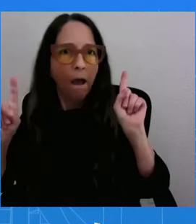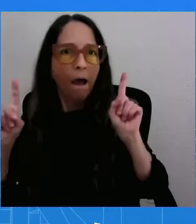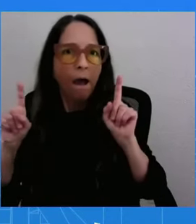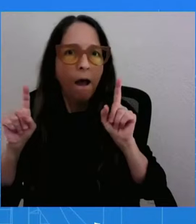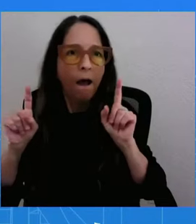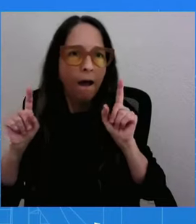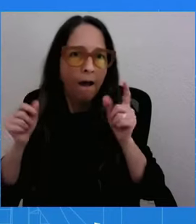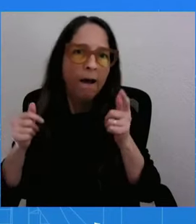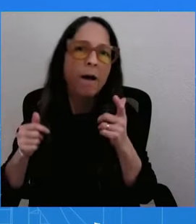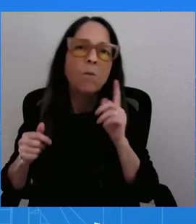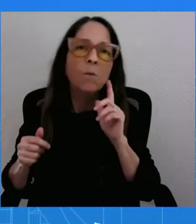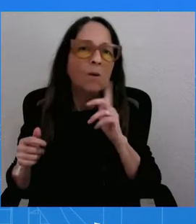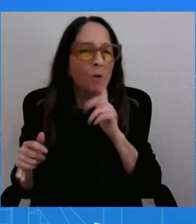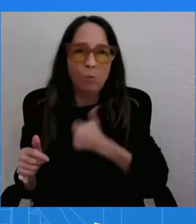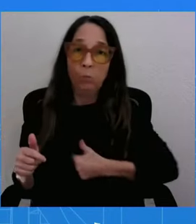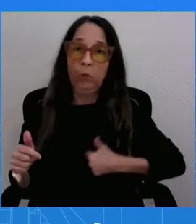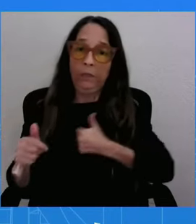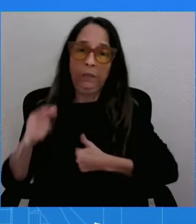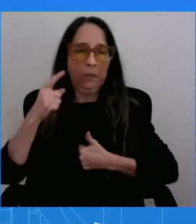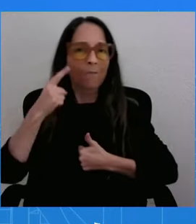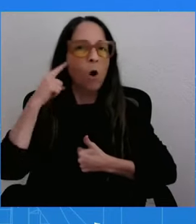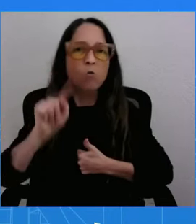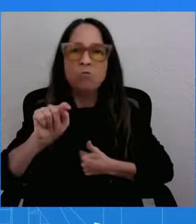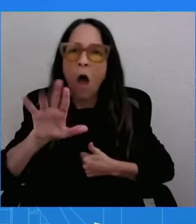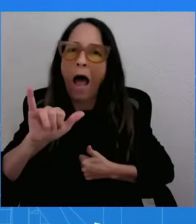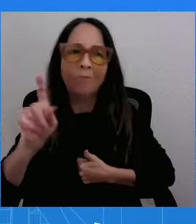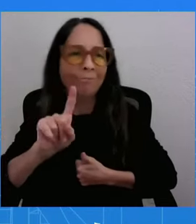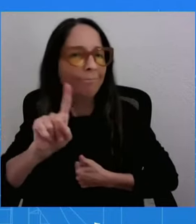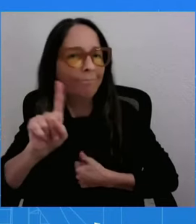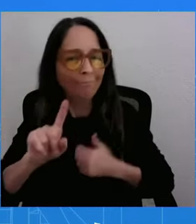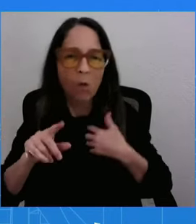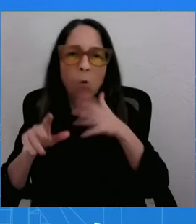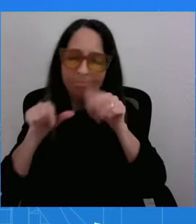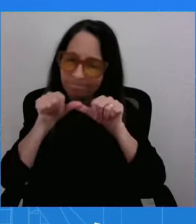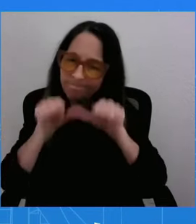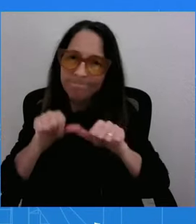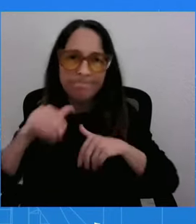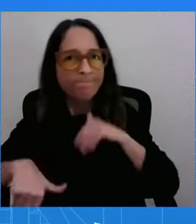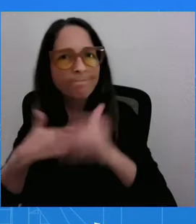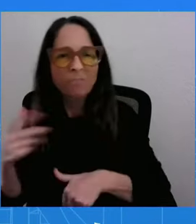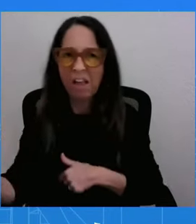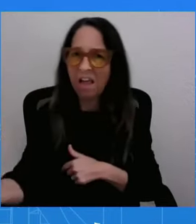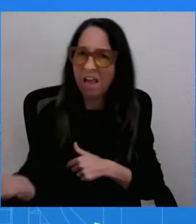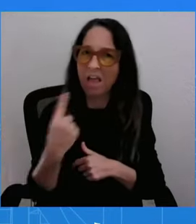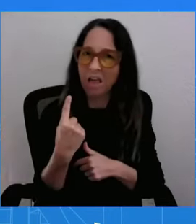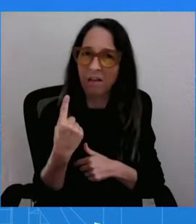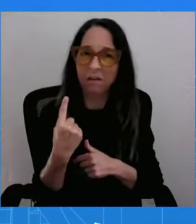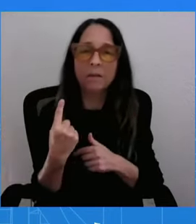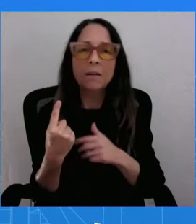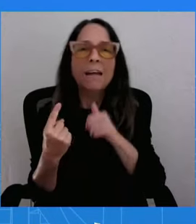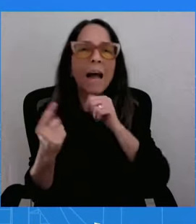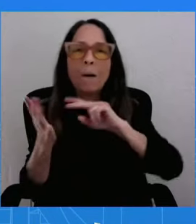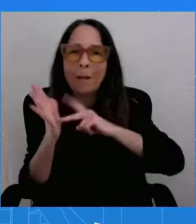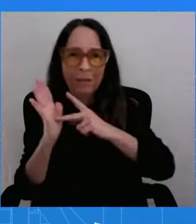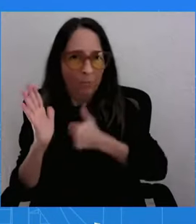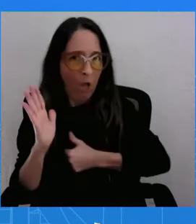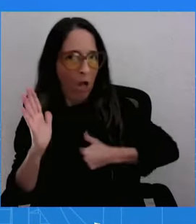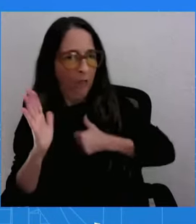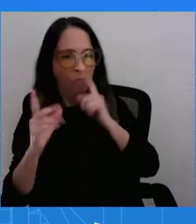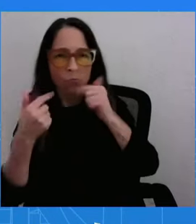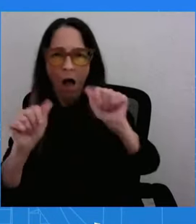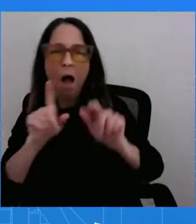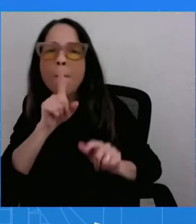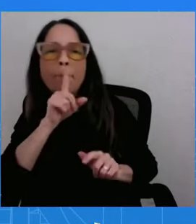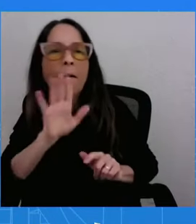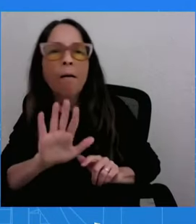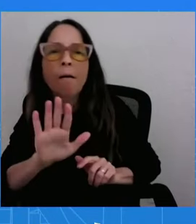by trying. The issue is, does the administration have a realistic view of Prime Minister Netanyahu's willingness